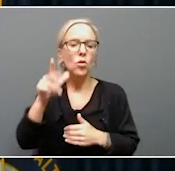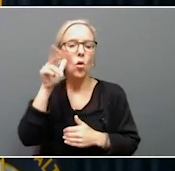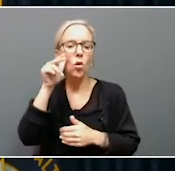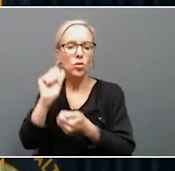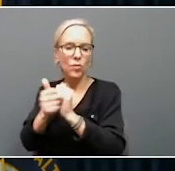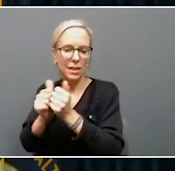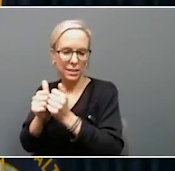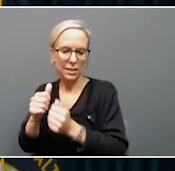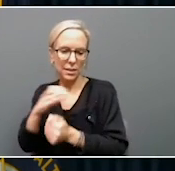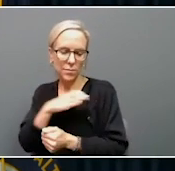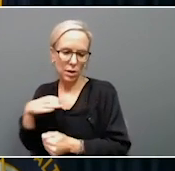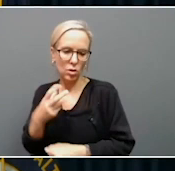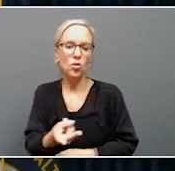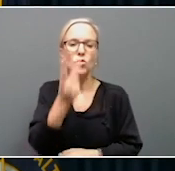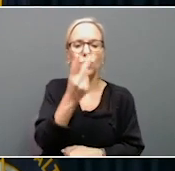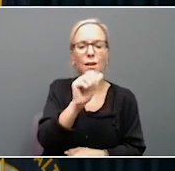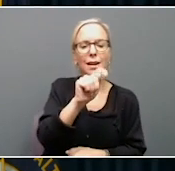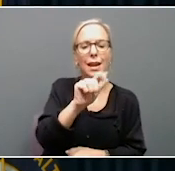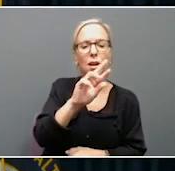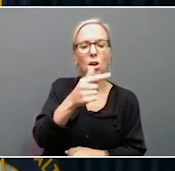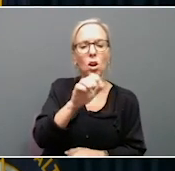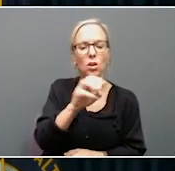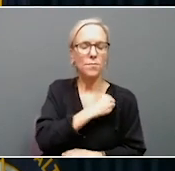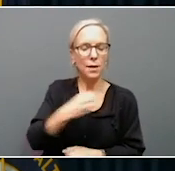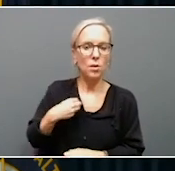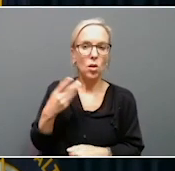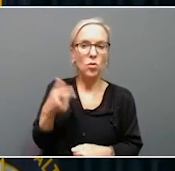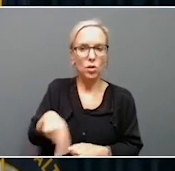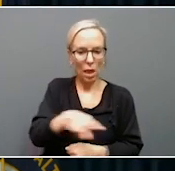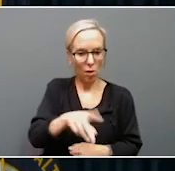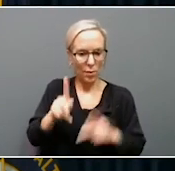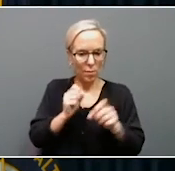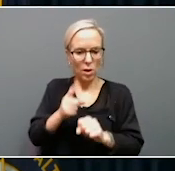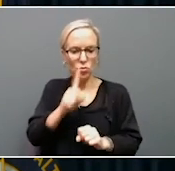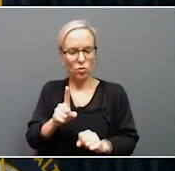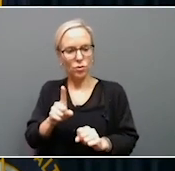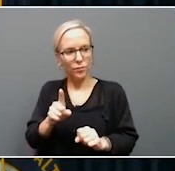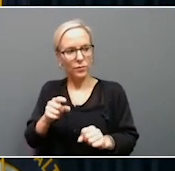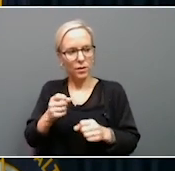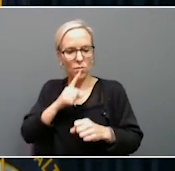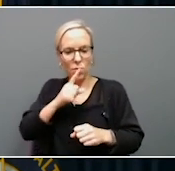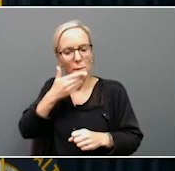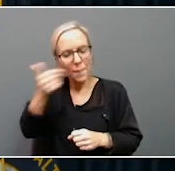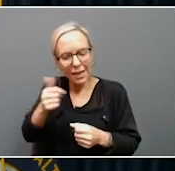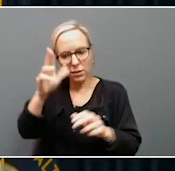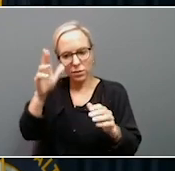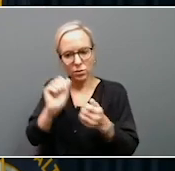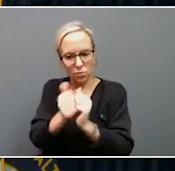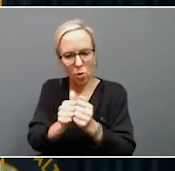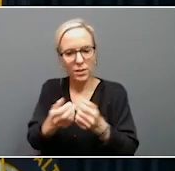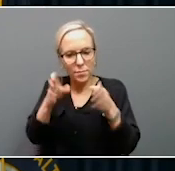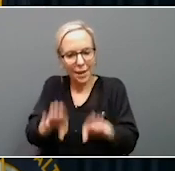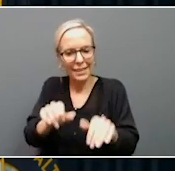two at-large members. This is going to help us make sure that we have the very best sports betting system possible